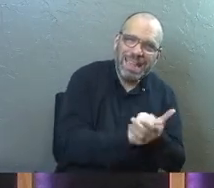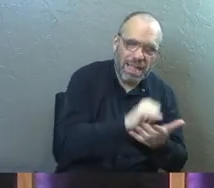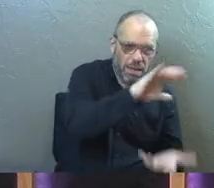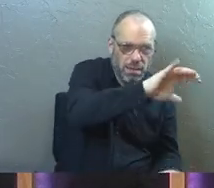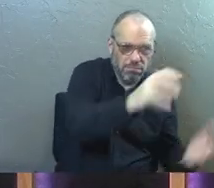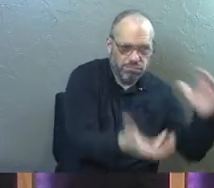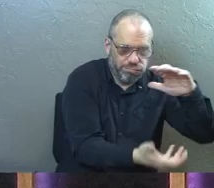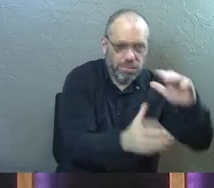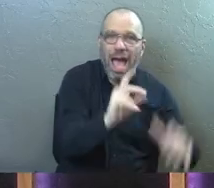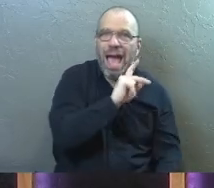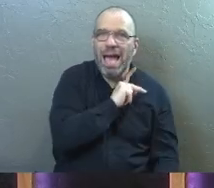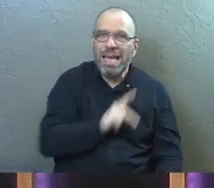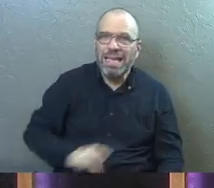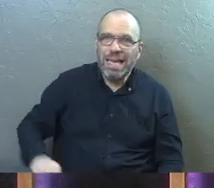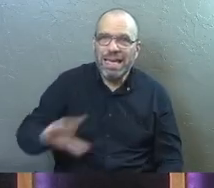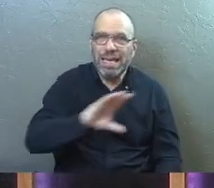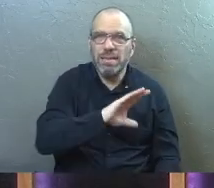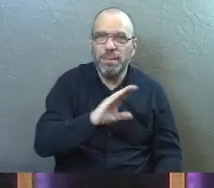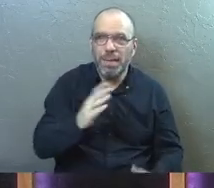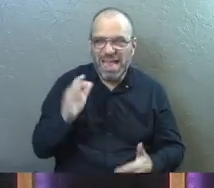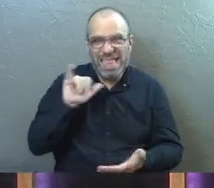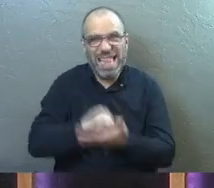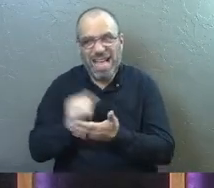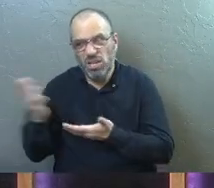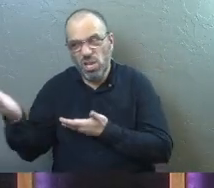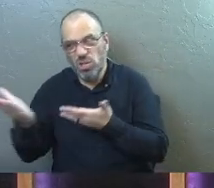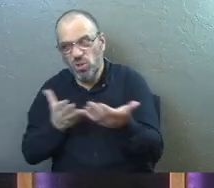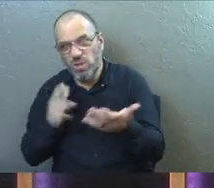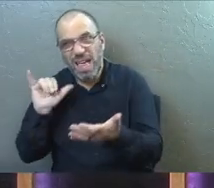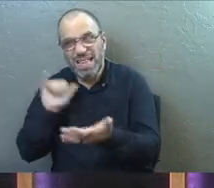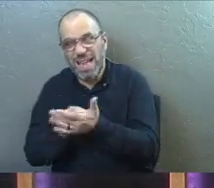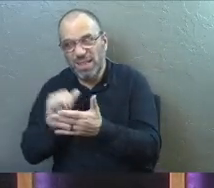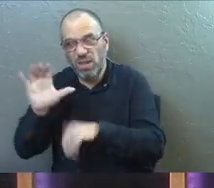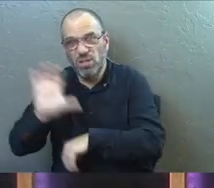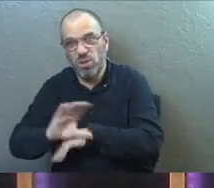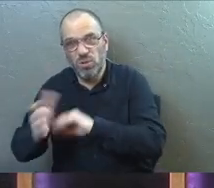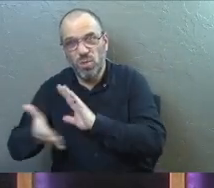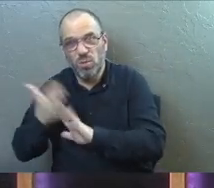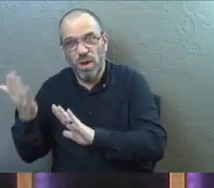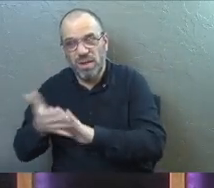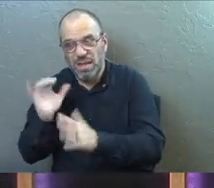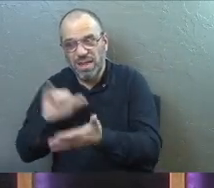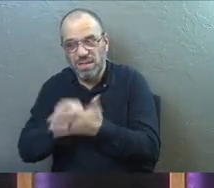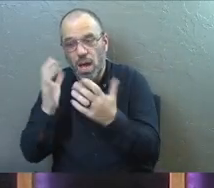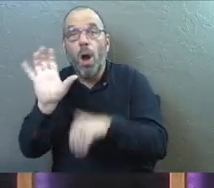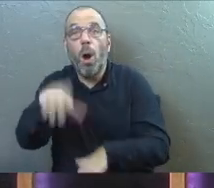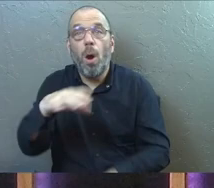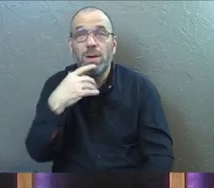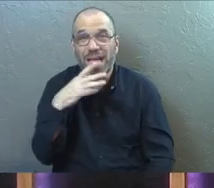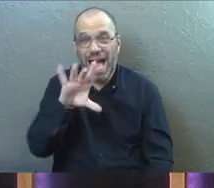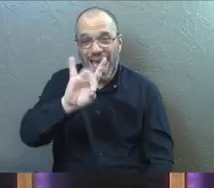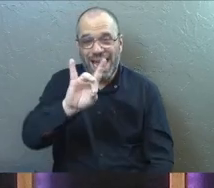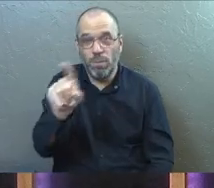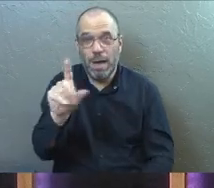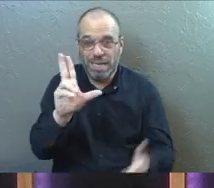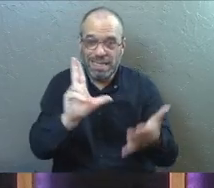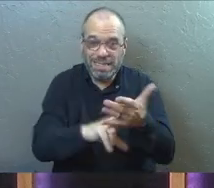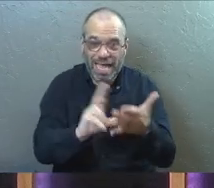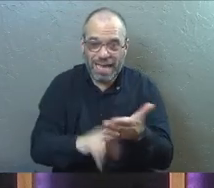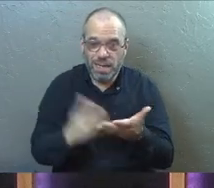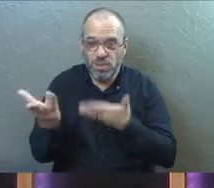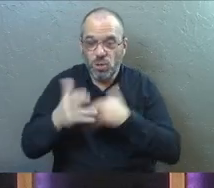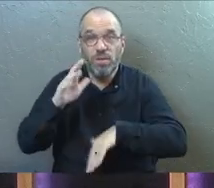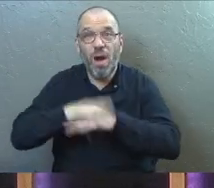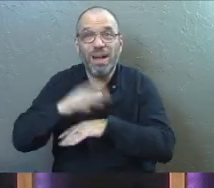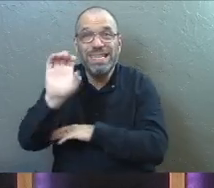upside down kingdom. That's just, we just serve each other. That's how this place runs. It's how it works. Did I mention 81 of you signed up to serve